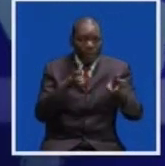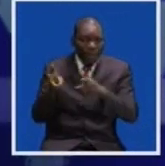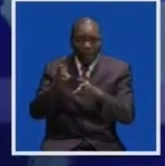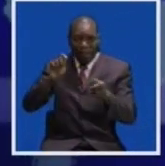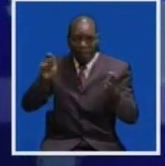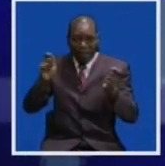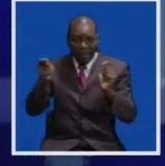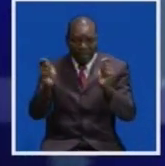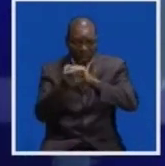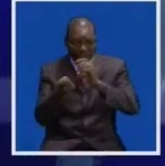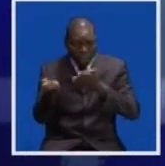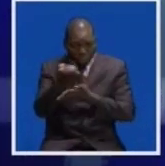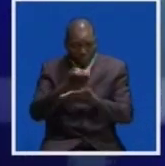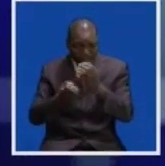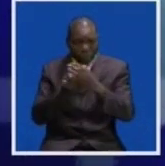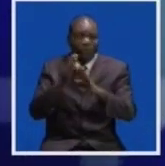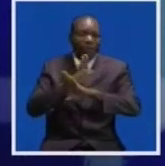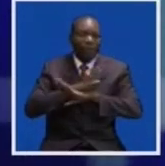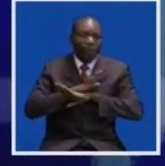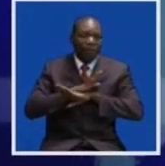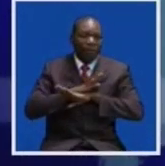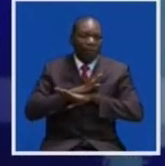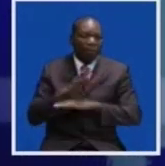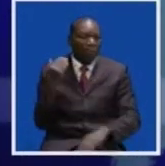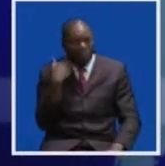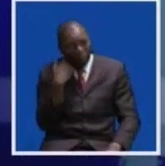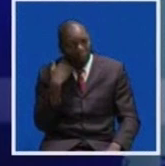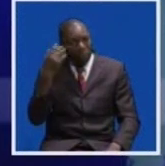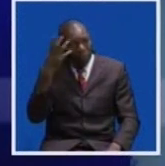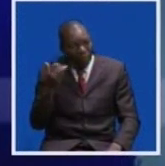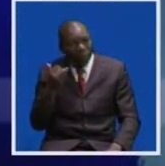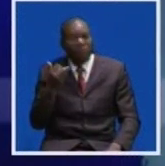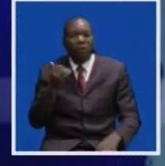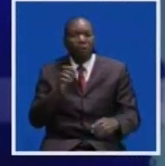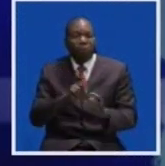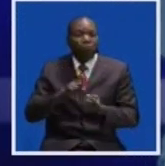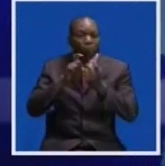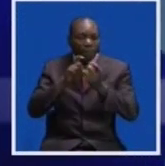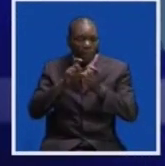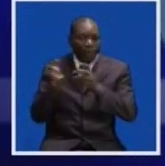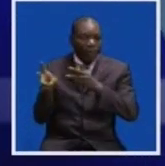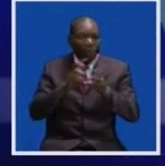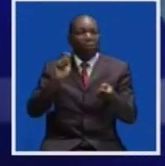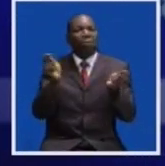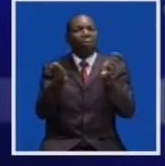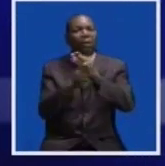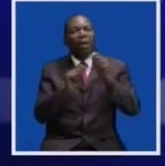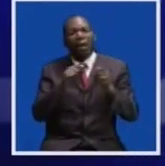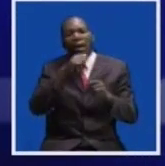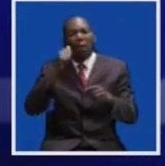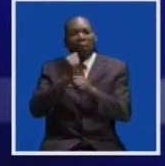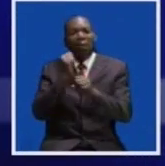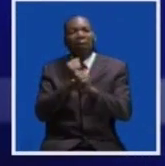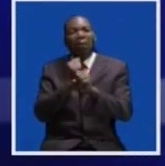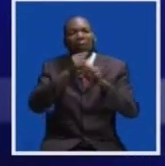risk to Zambia's economic growth. Dr Ngandu says climate change challenges continue to weigh down agricultural production